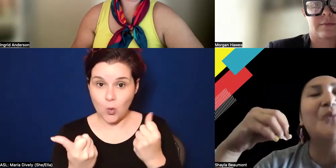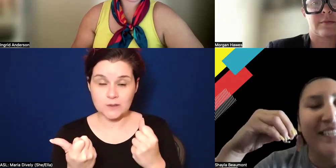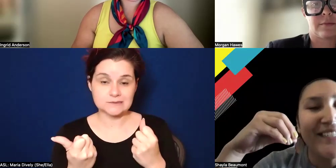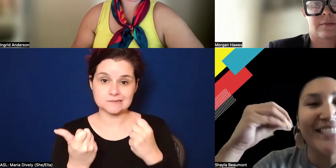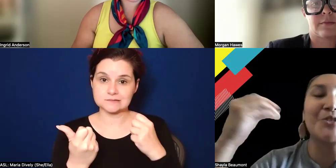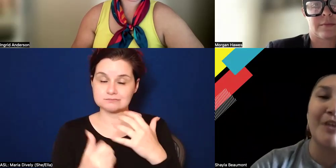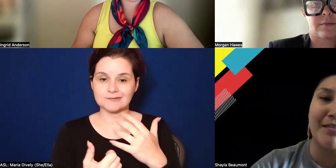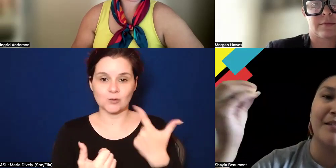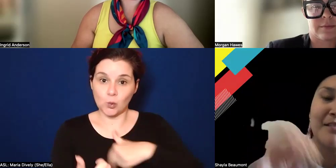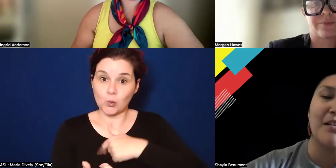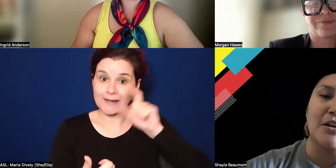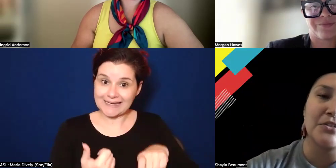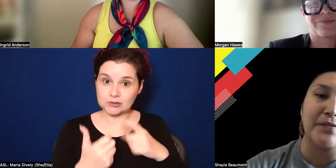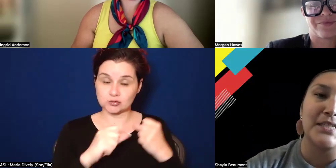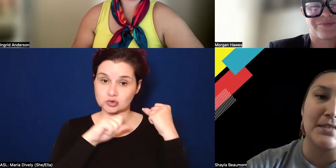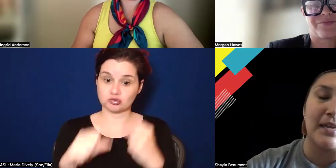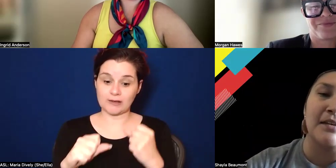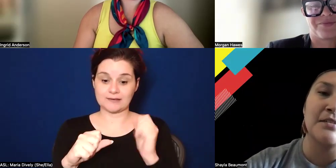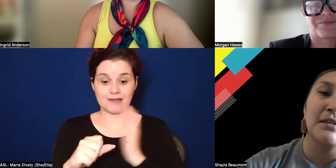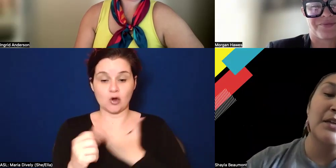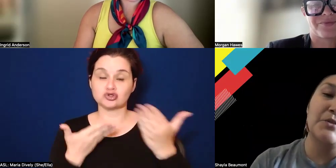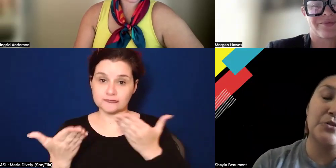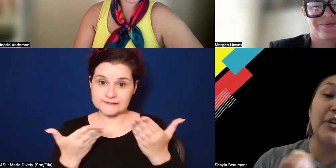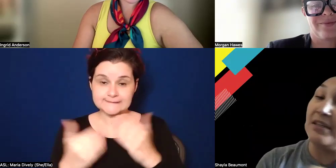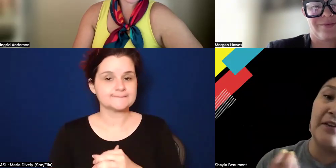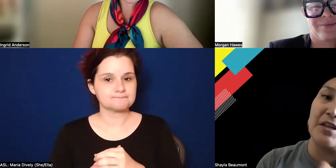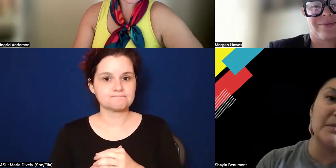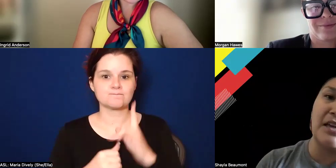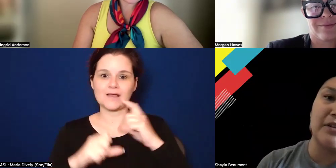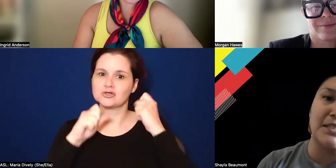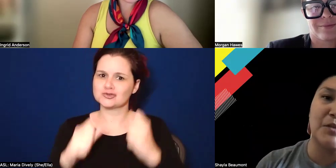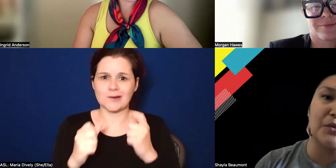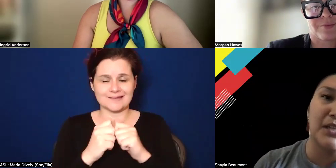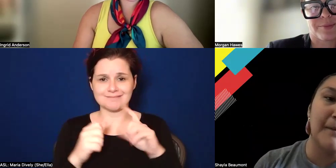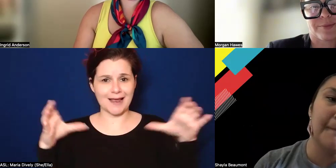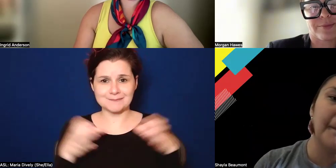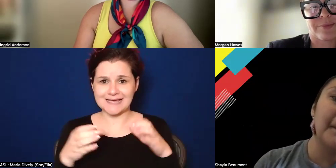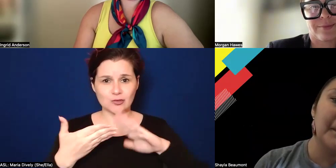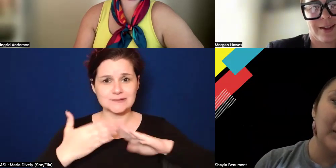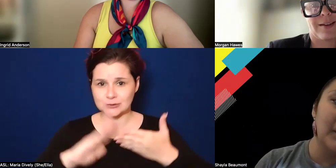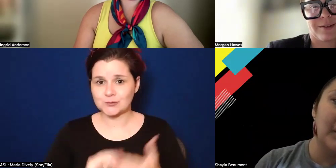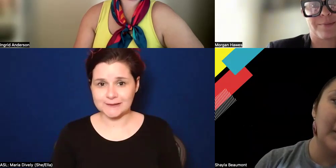of what we need to strengthen our services and strengthen, even come together as a community.